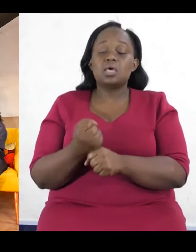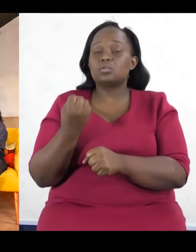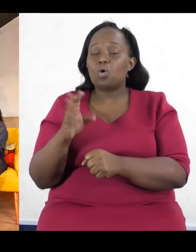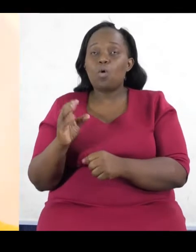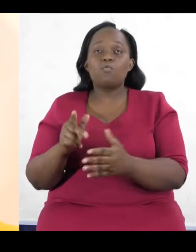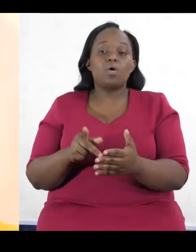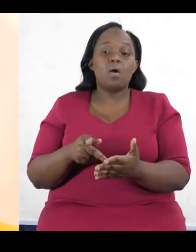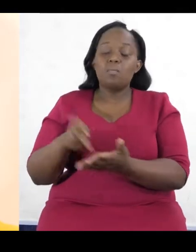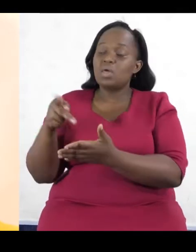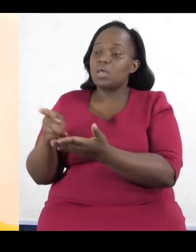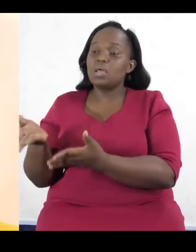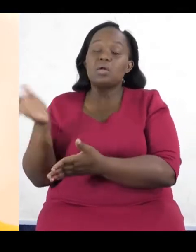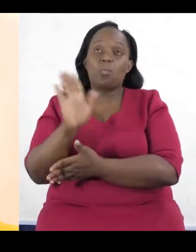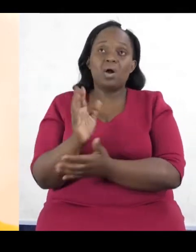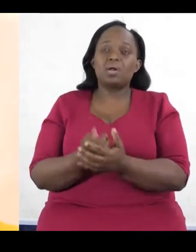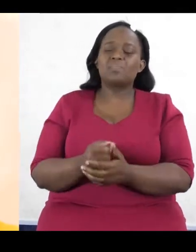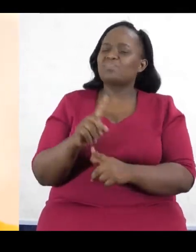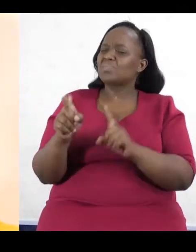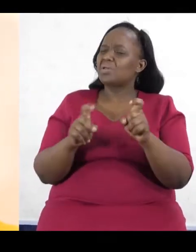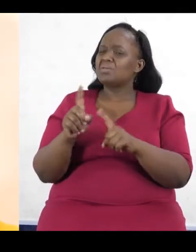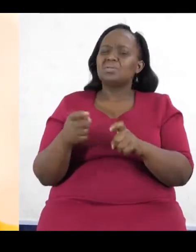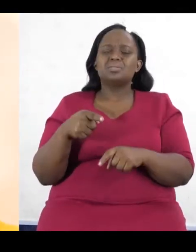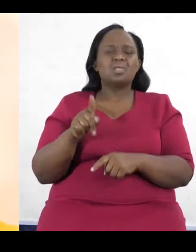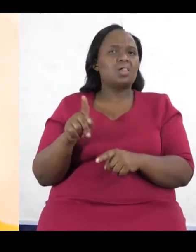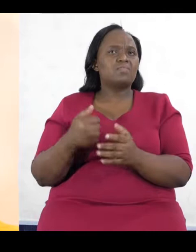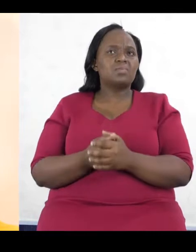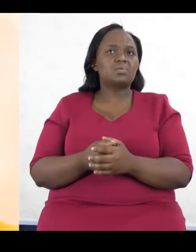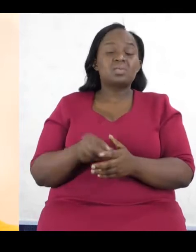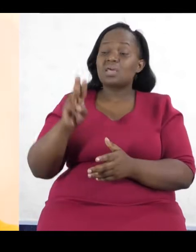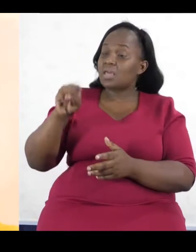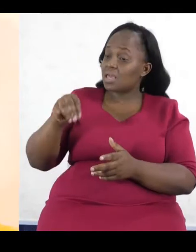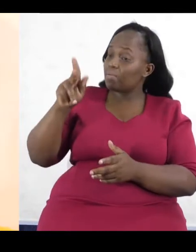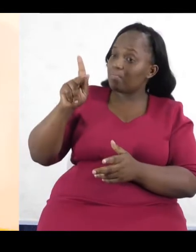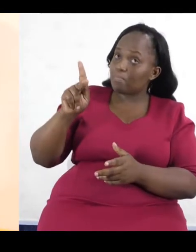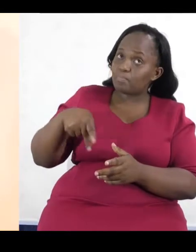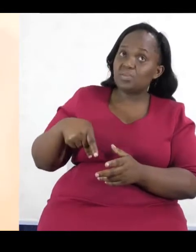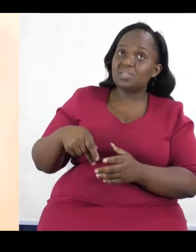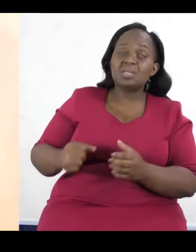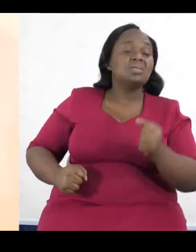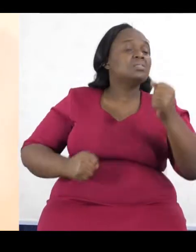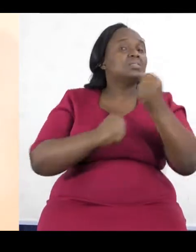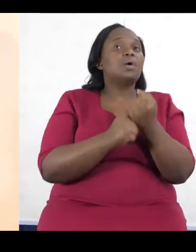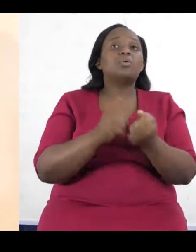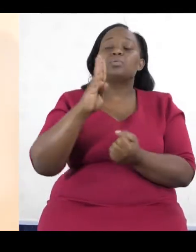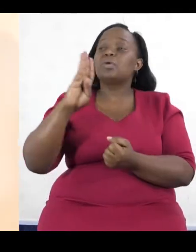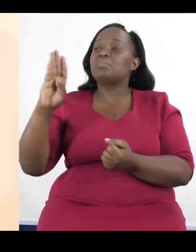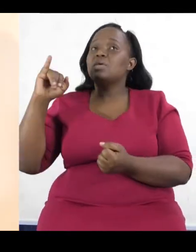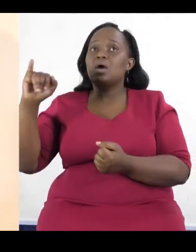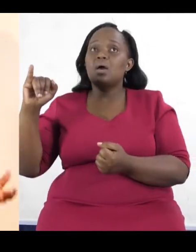MPs that actually supported BBI, and one of the things it actually wanted to achieve was